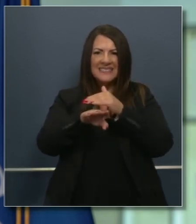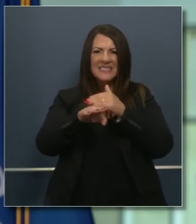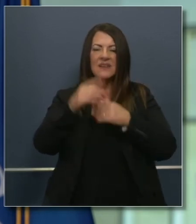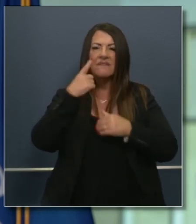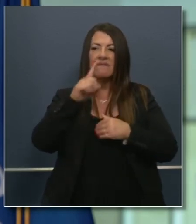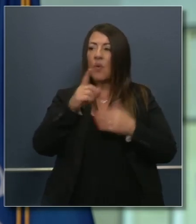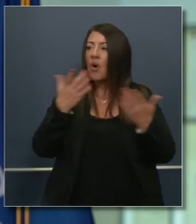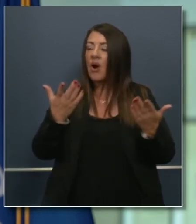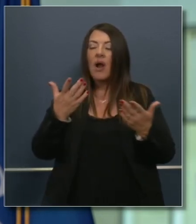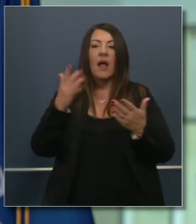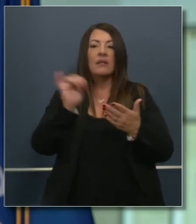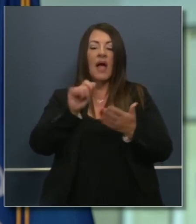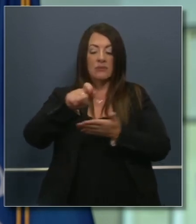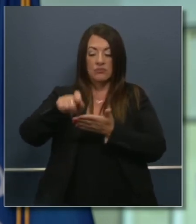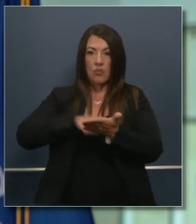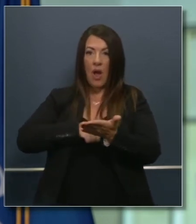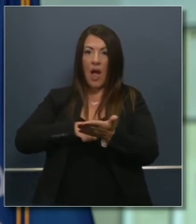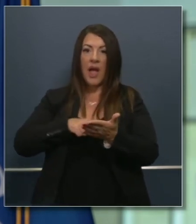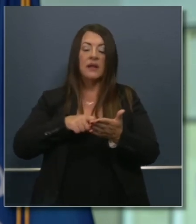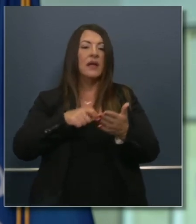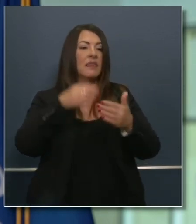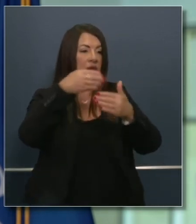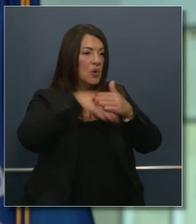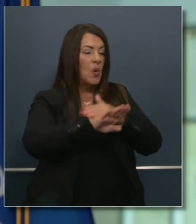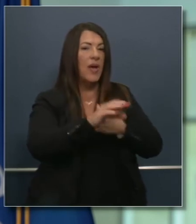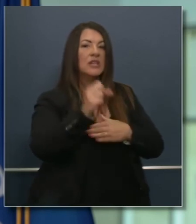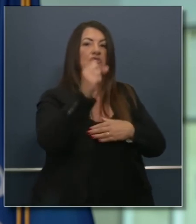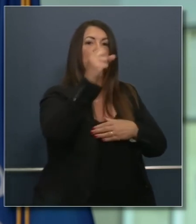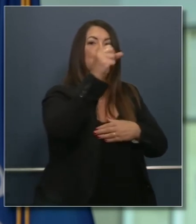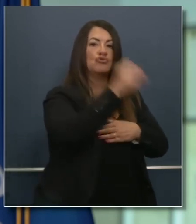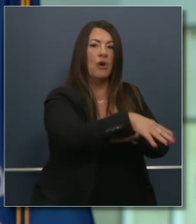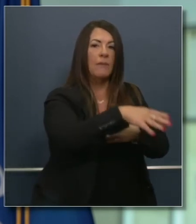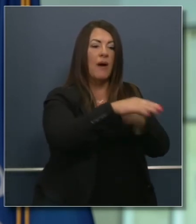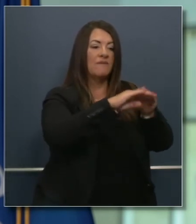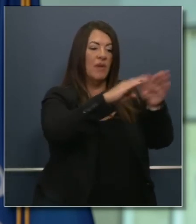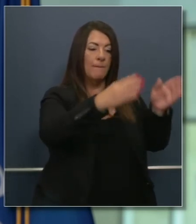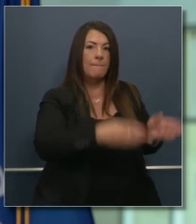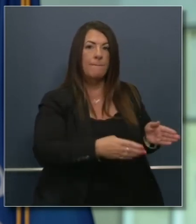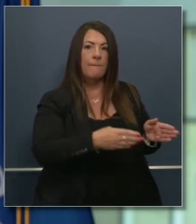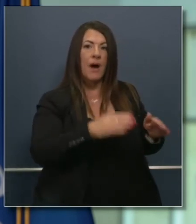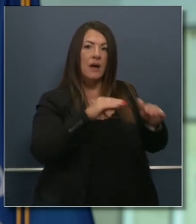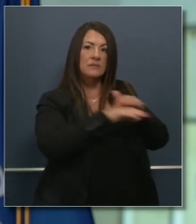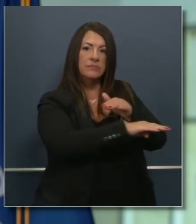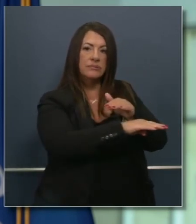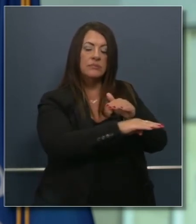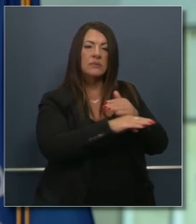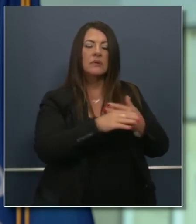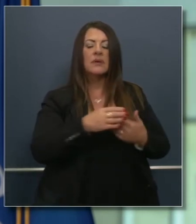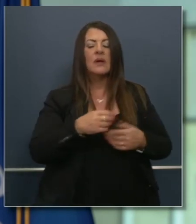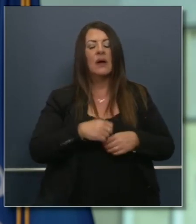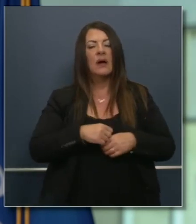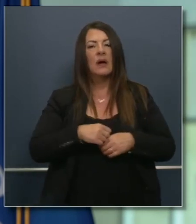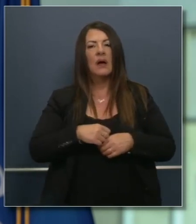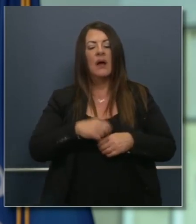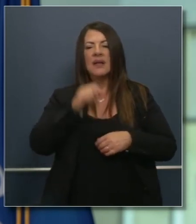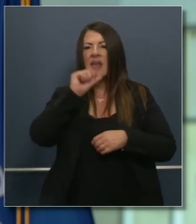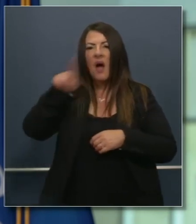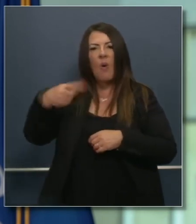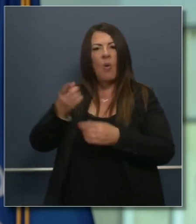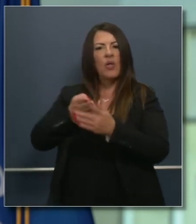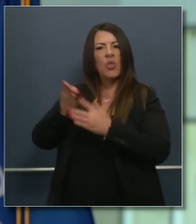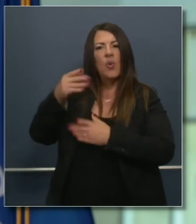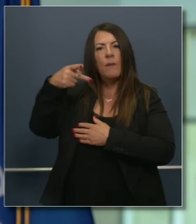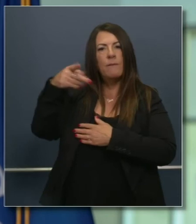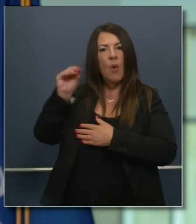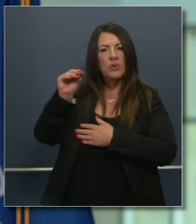for drop-off. That is not just to the Postal Service. Drop-offs of ballots that you may have filled out at home but want to drop off in